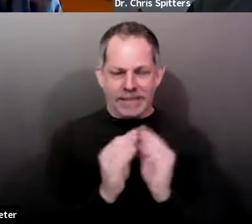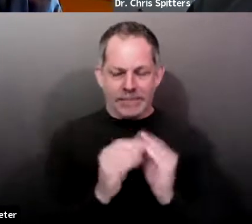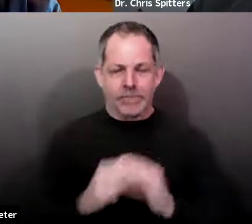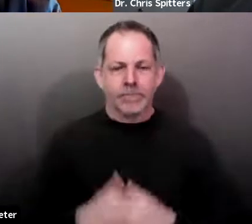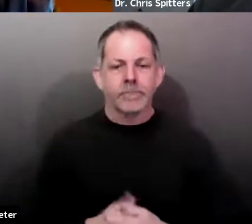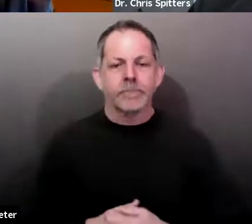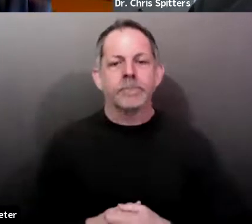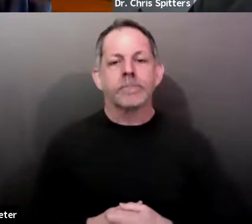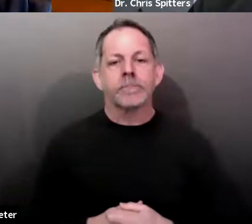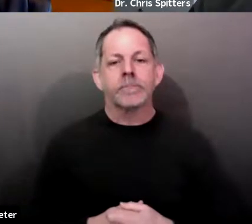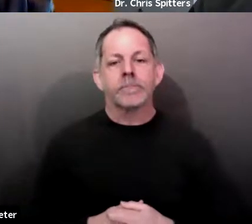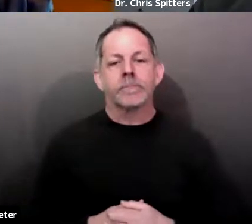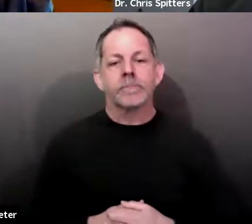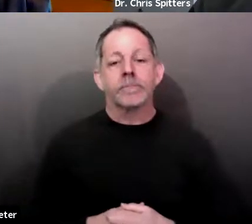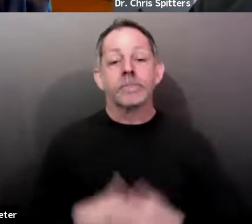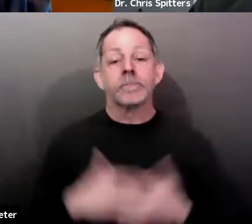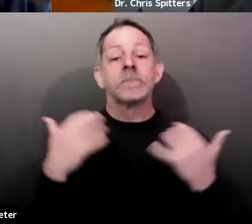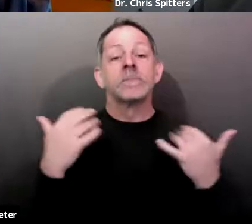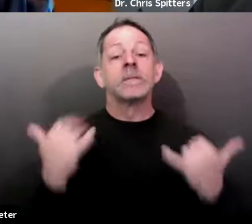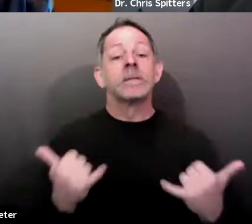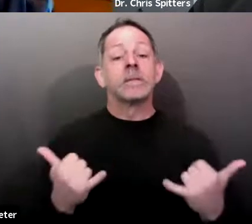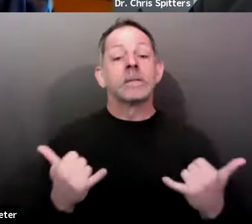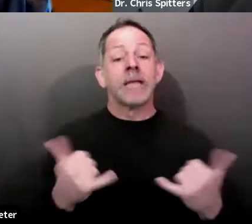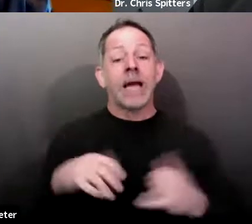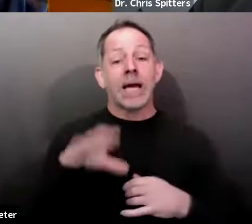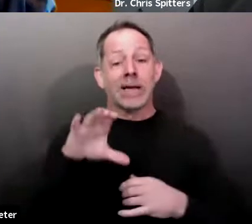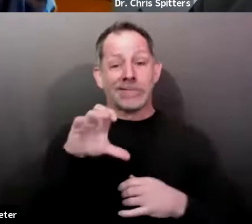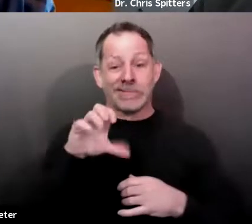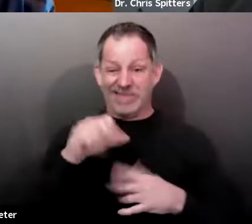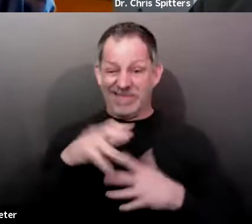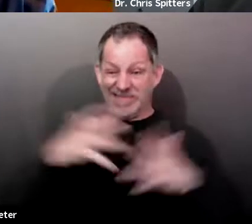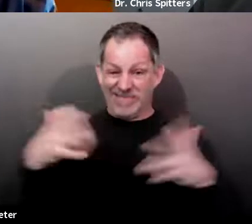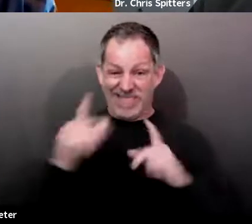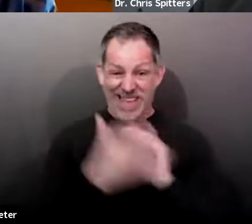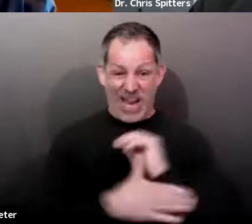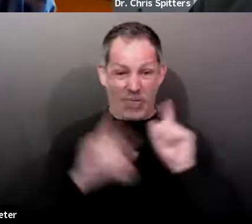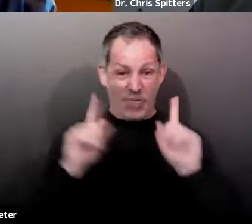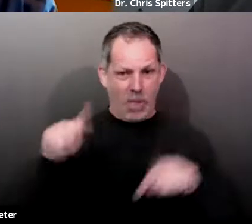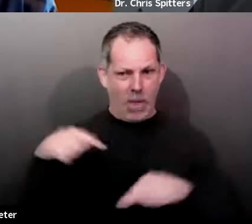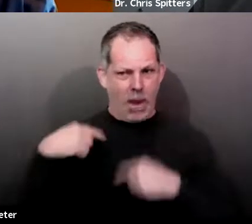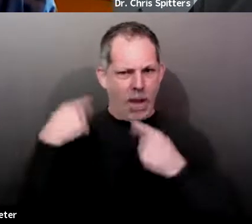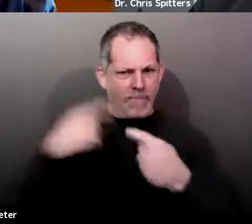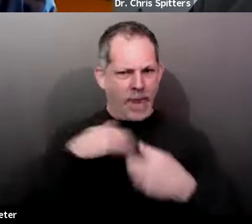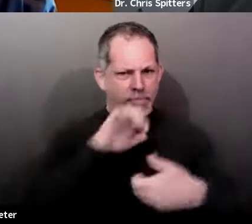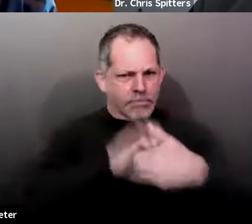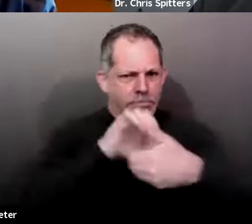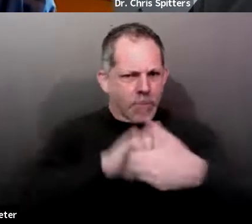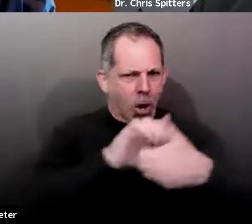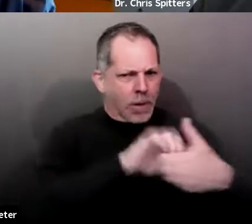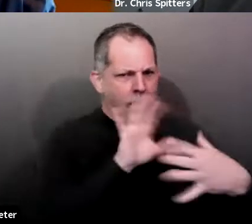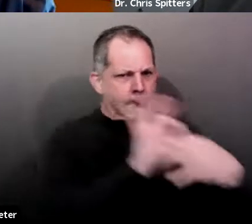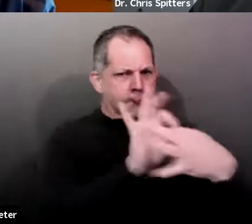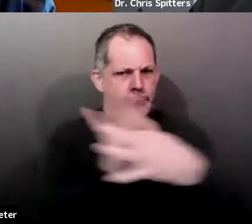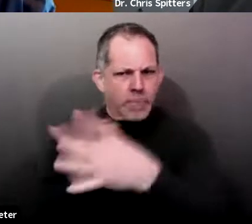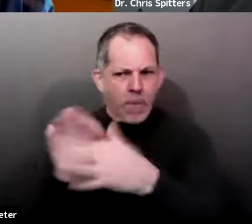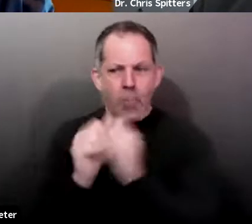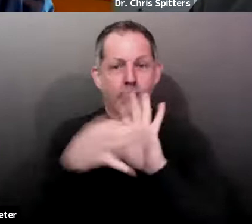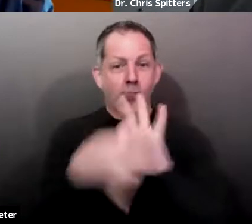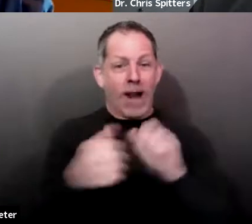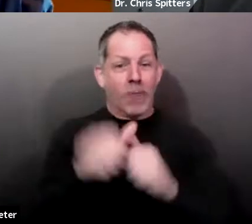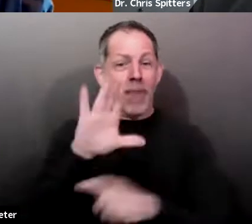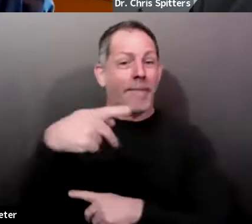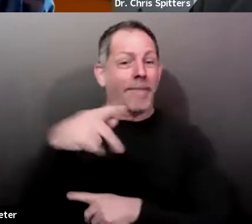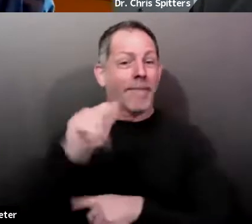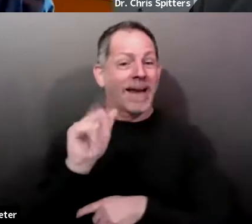really relied on a number of key partnerships during the pandemic. Of course, our partnership with Snomish Health District has been